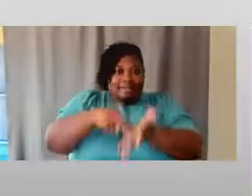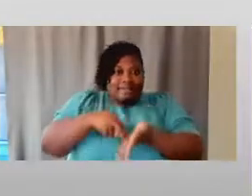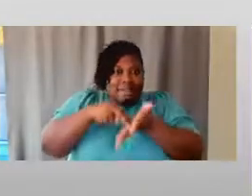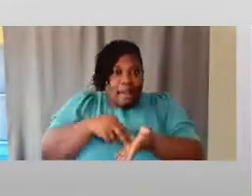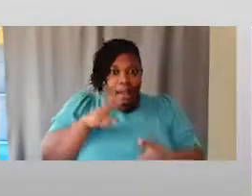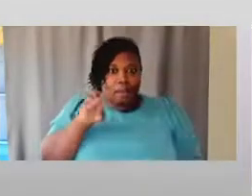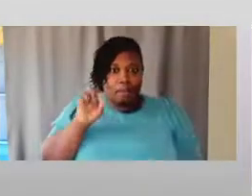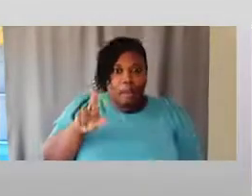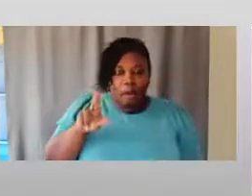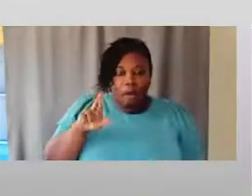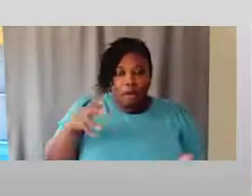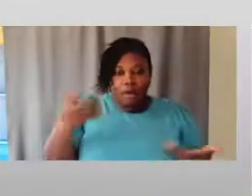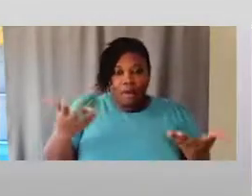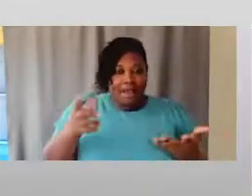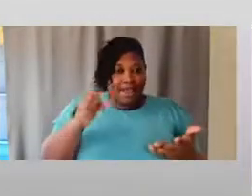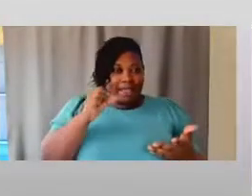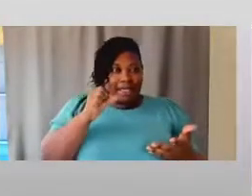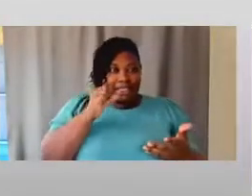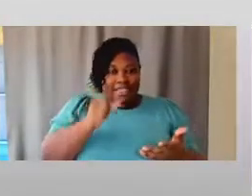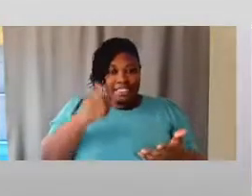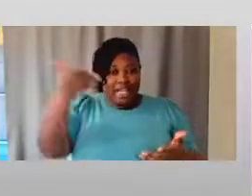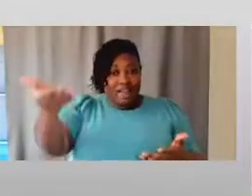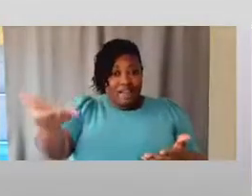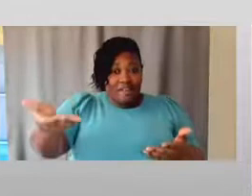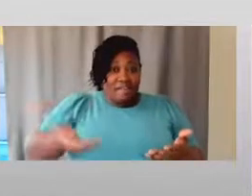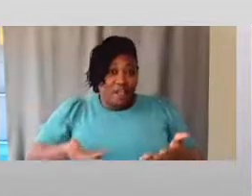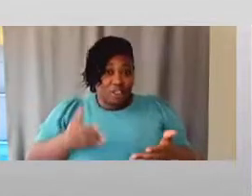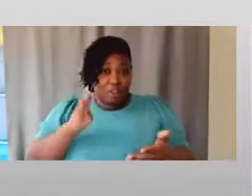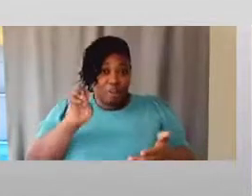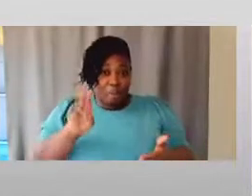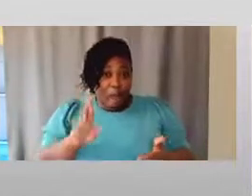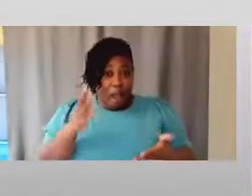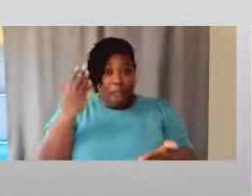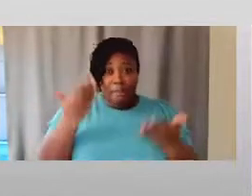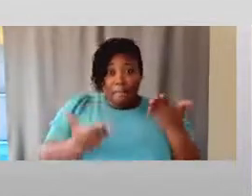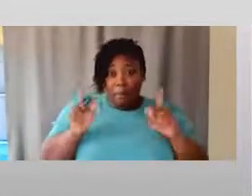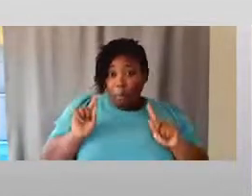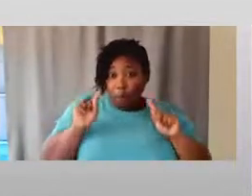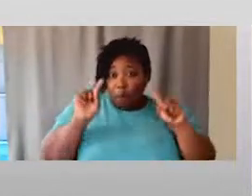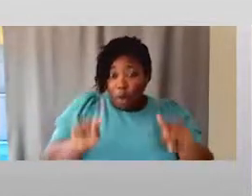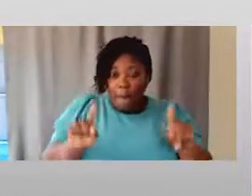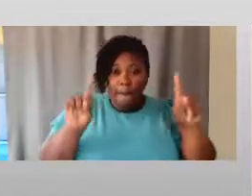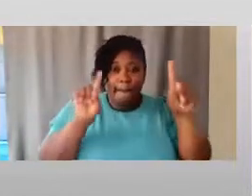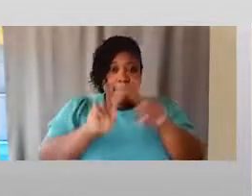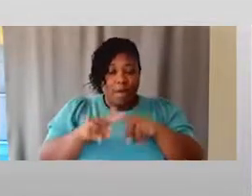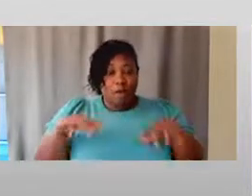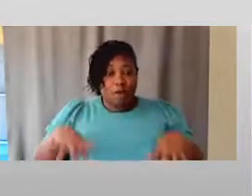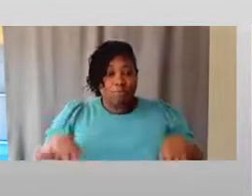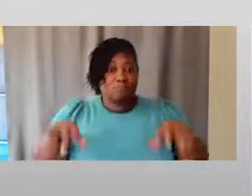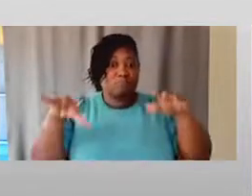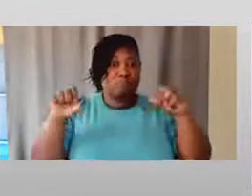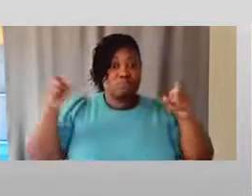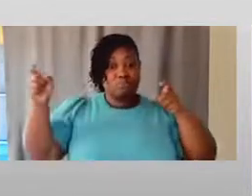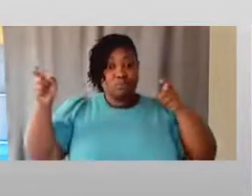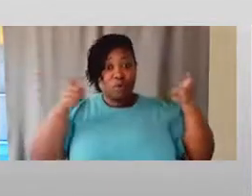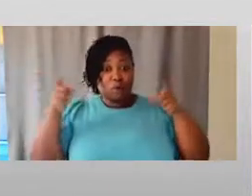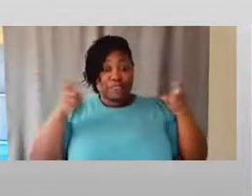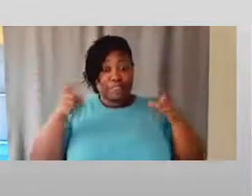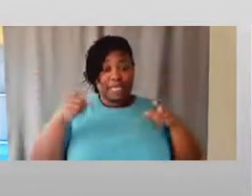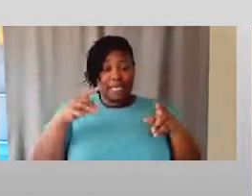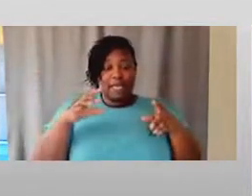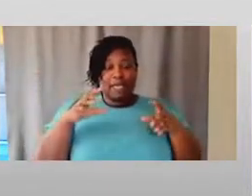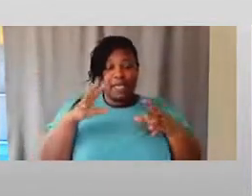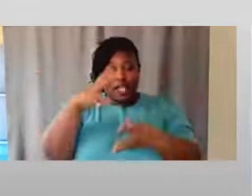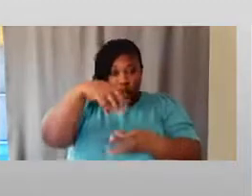that doesn't mean you shouldn't invite us to the bar. Like, maybe we'll go. But hosting an inclusive or networking event